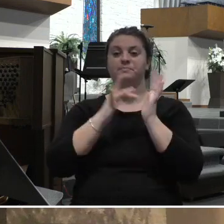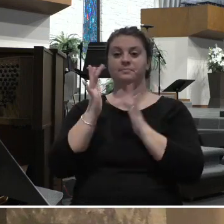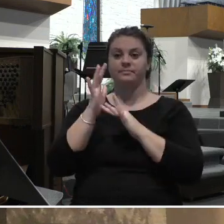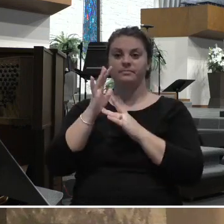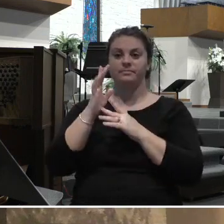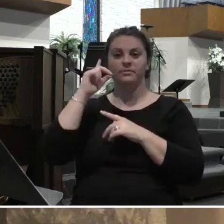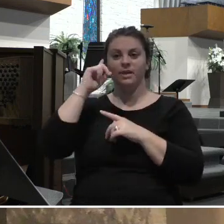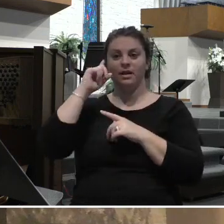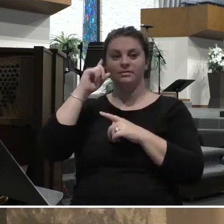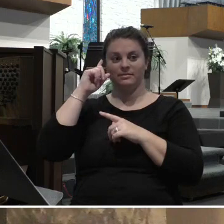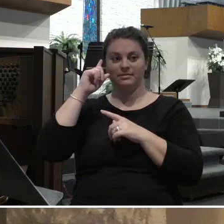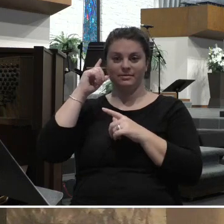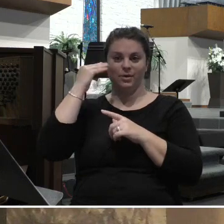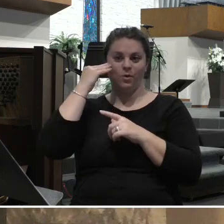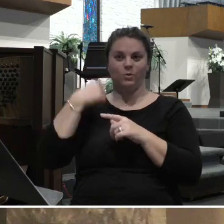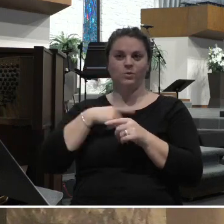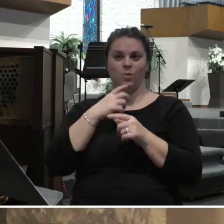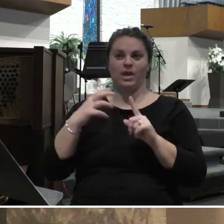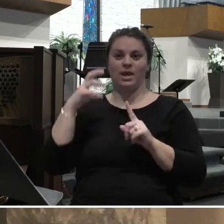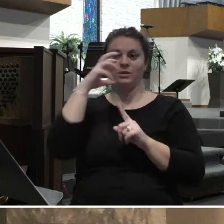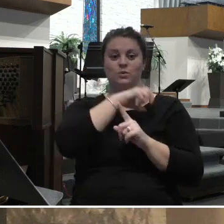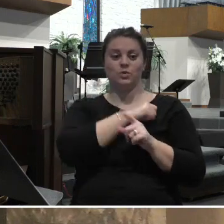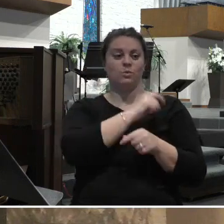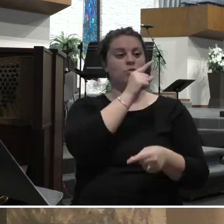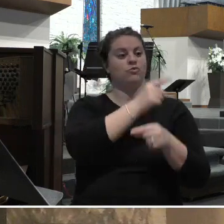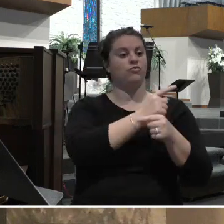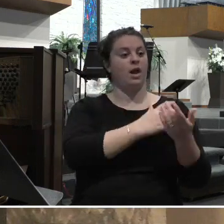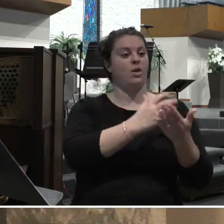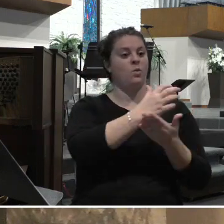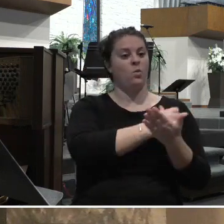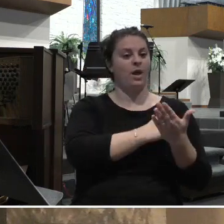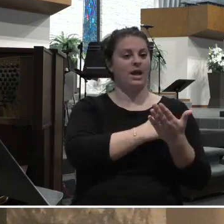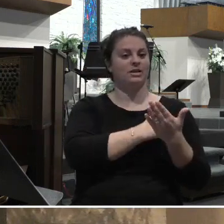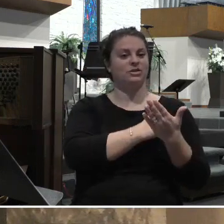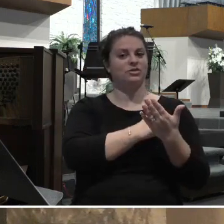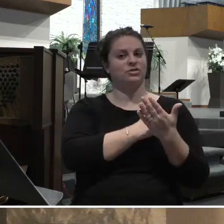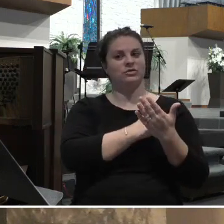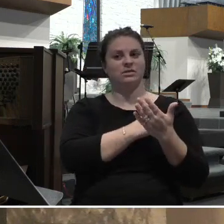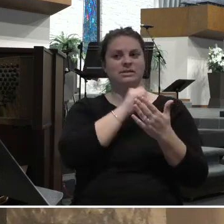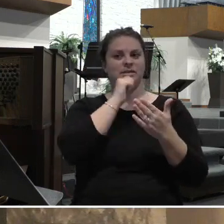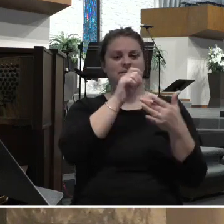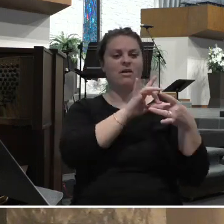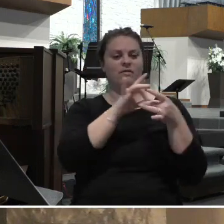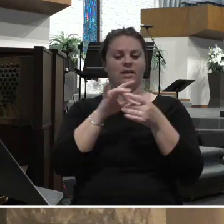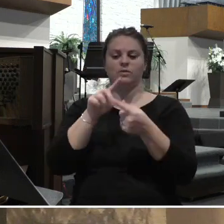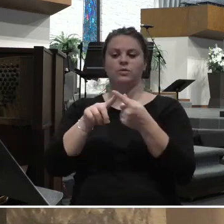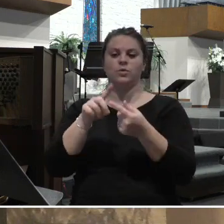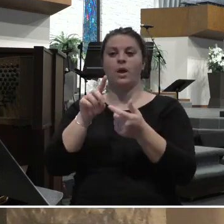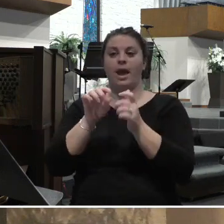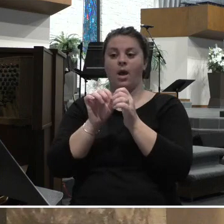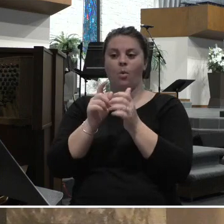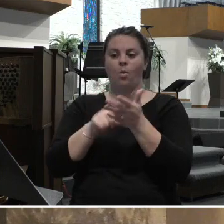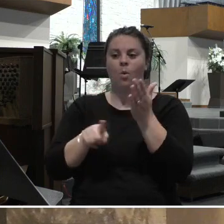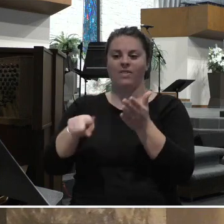wage had nothing to do with what one earned, but rather what was enough.